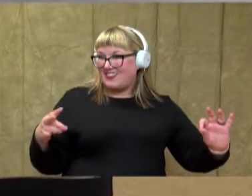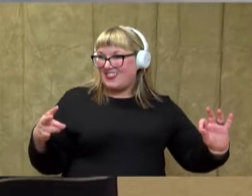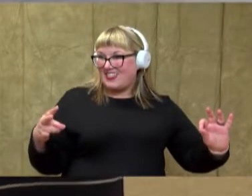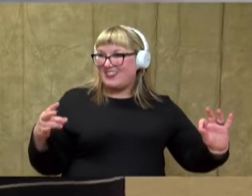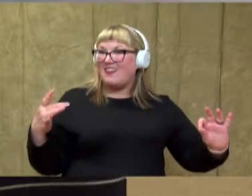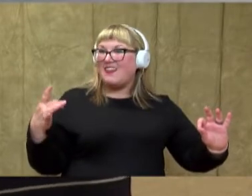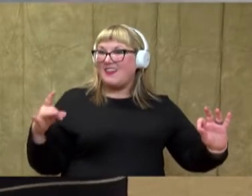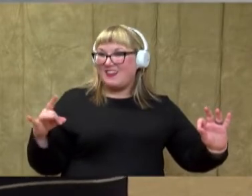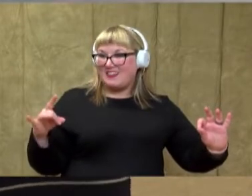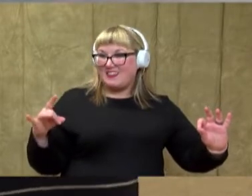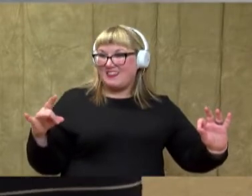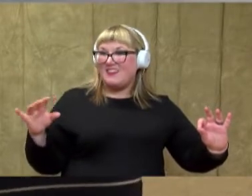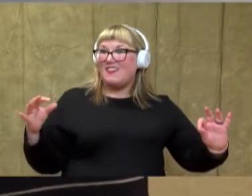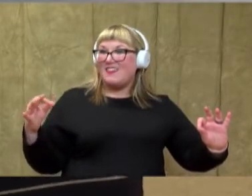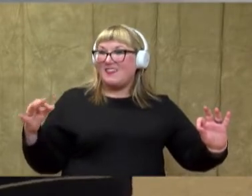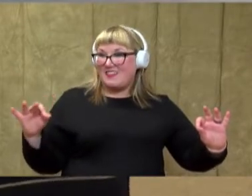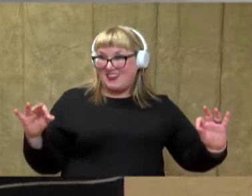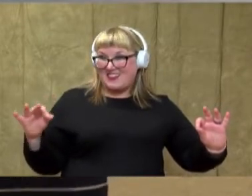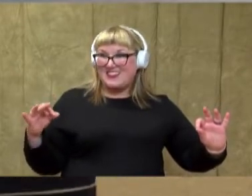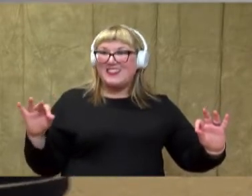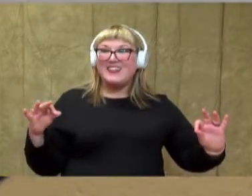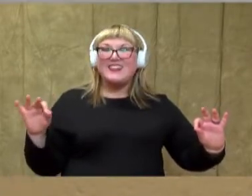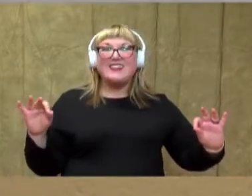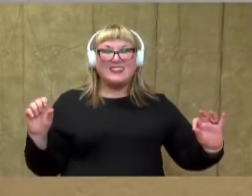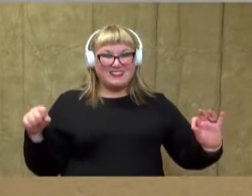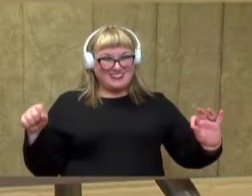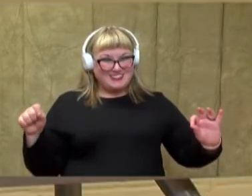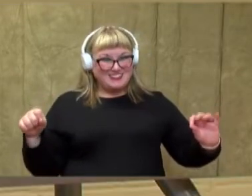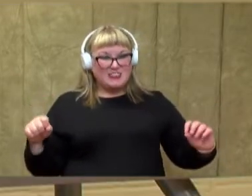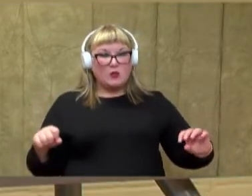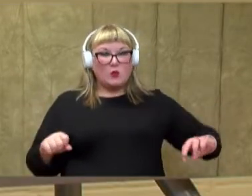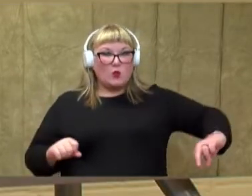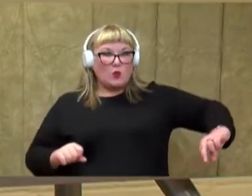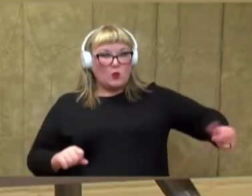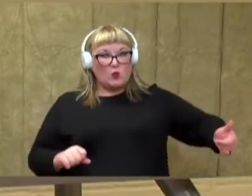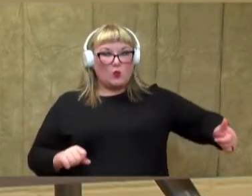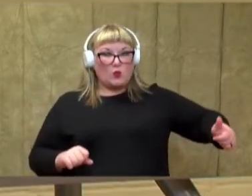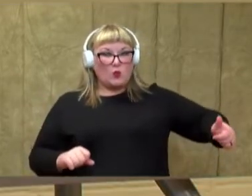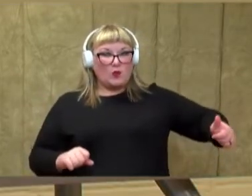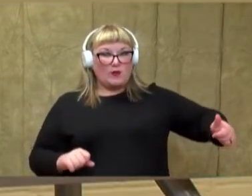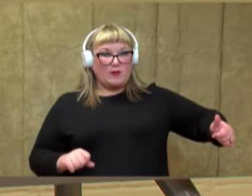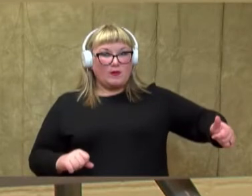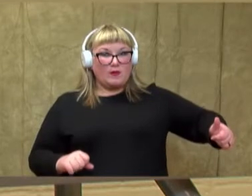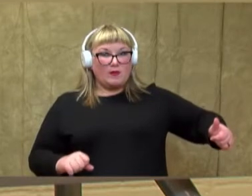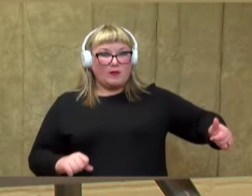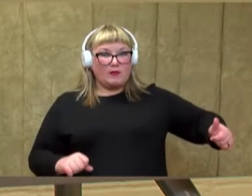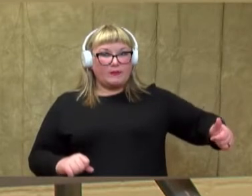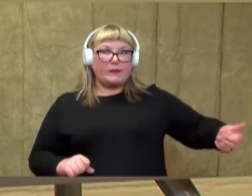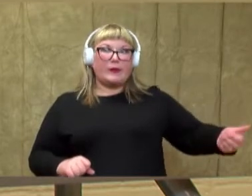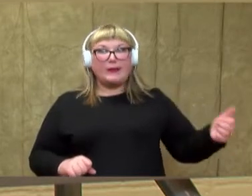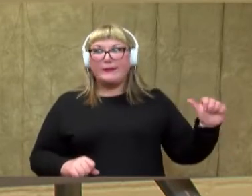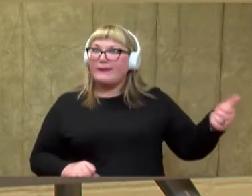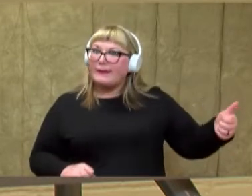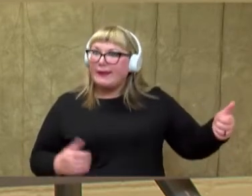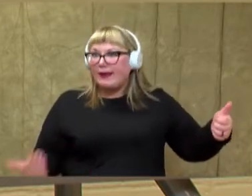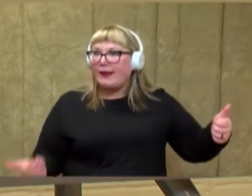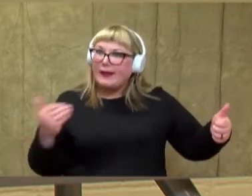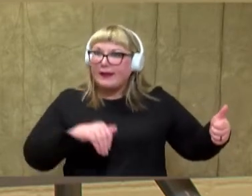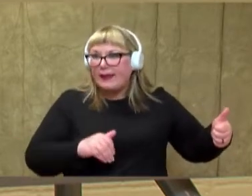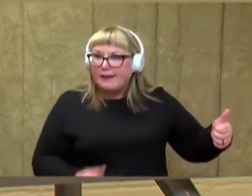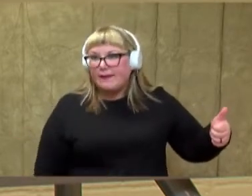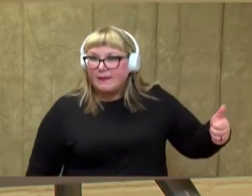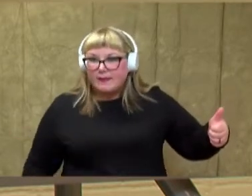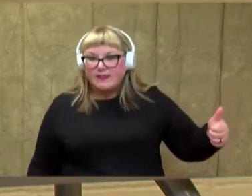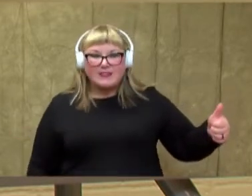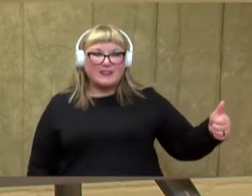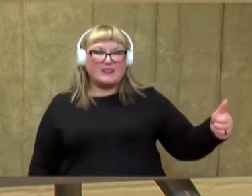17, 18, 19. Good job. We're going to spin and it lands again on 10. Let's count from 10,